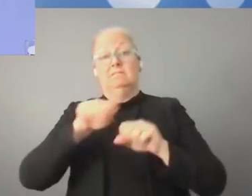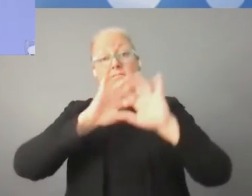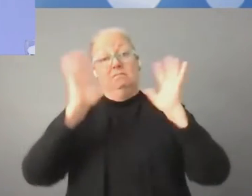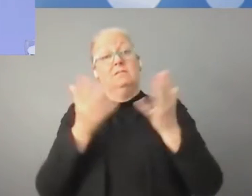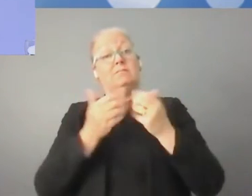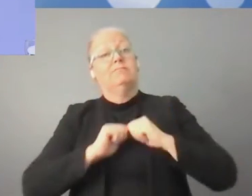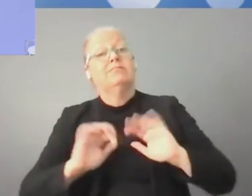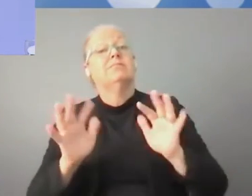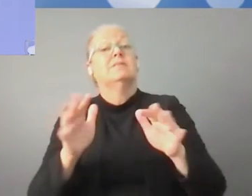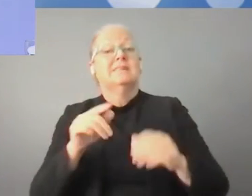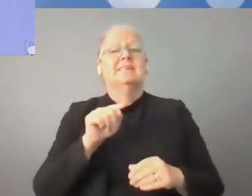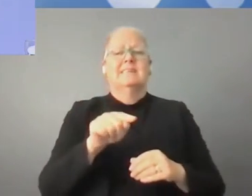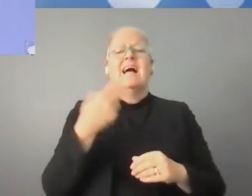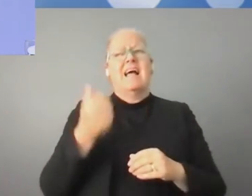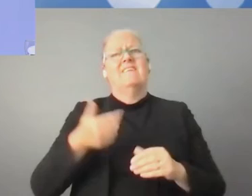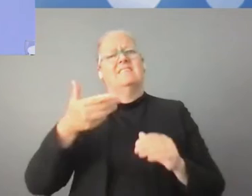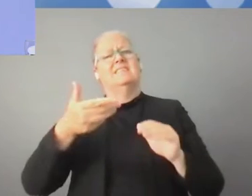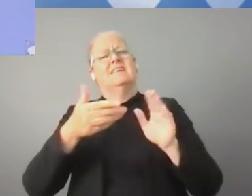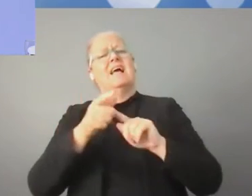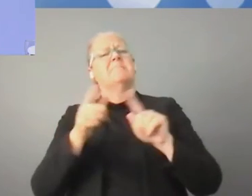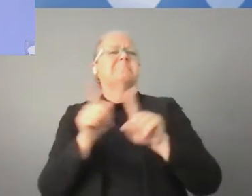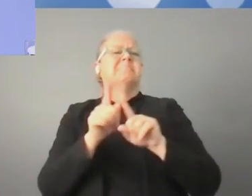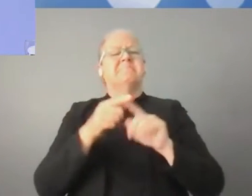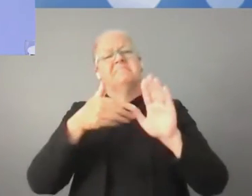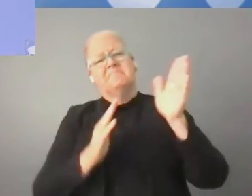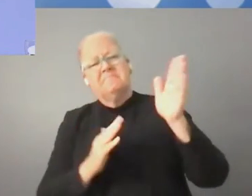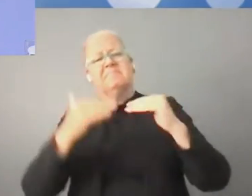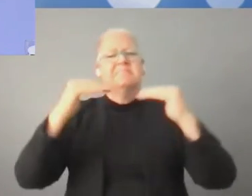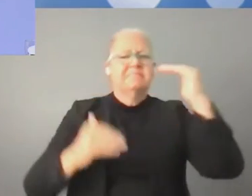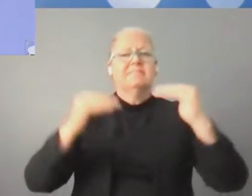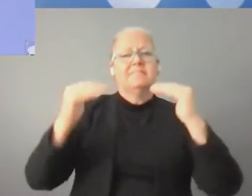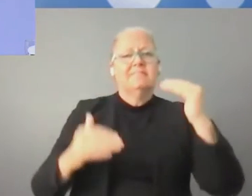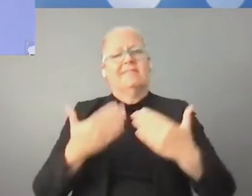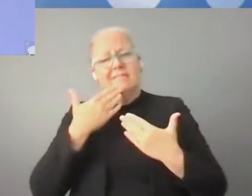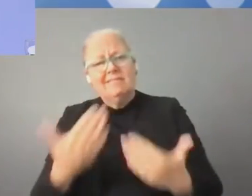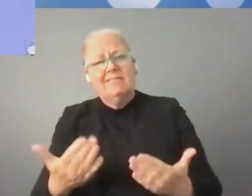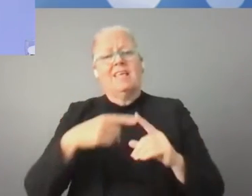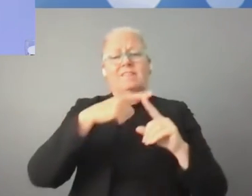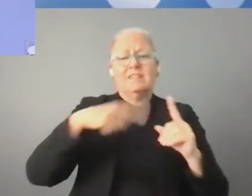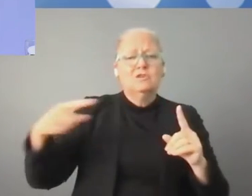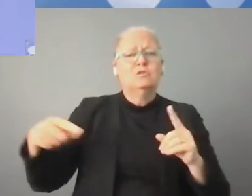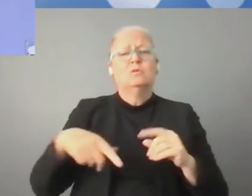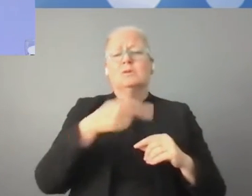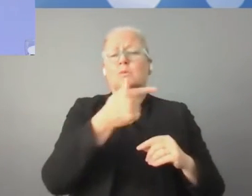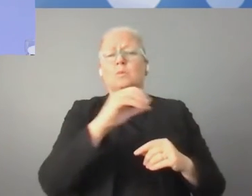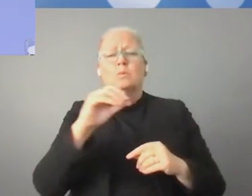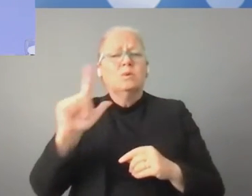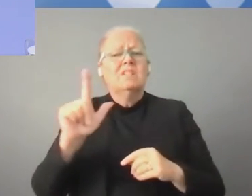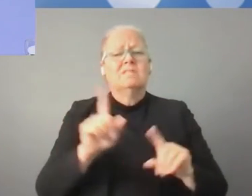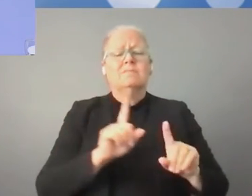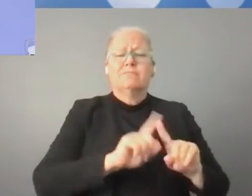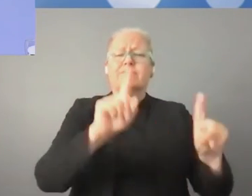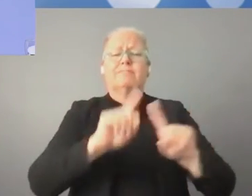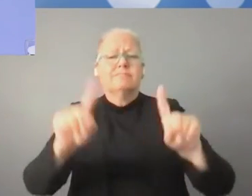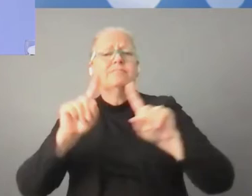among countries. Thanks to the opportunities, thanks to the opportunities, new digital tools, and to avert the risks and the challenges or